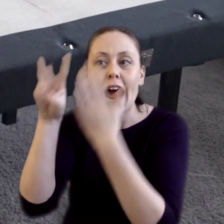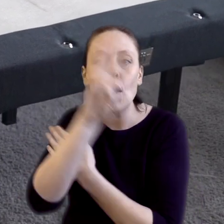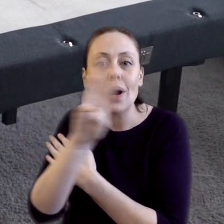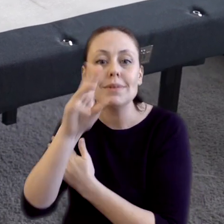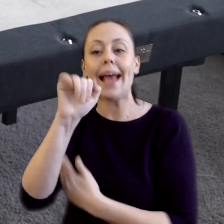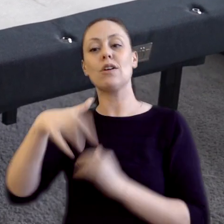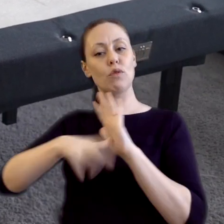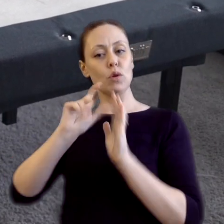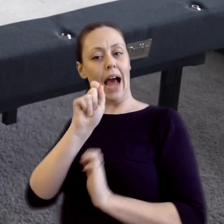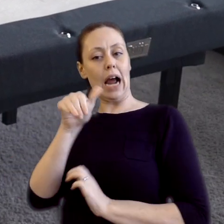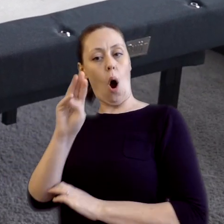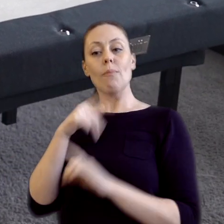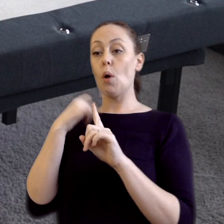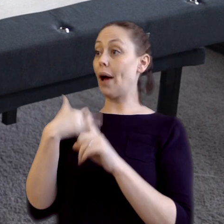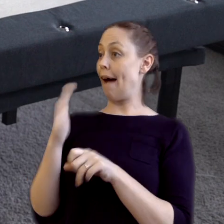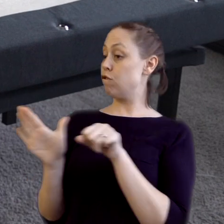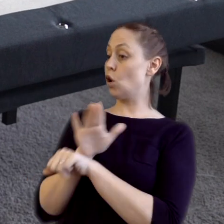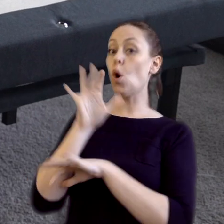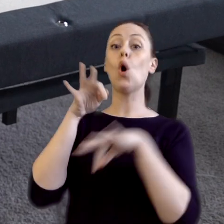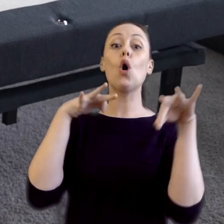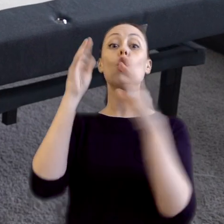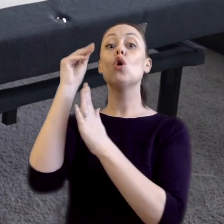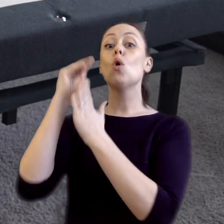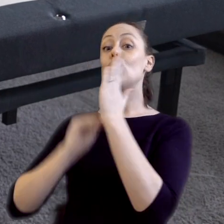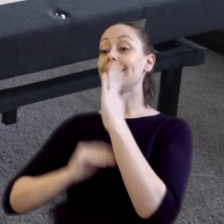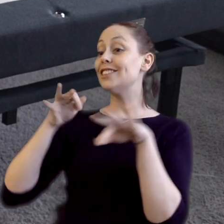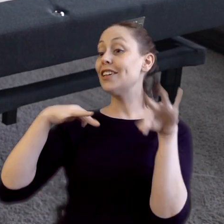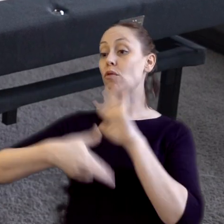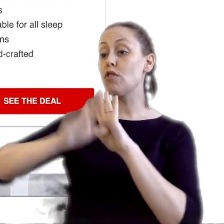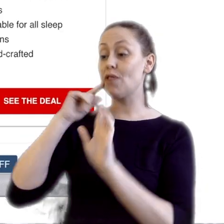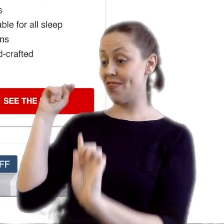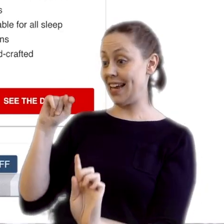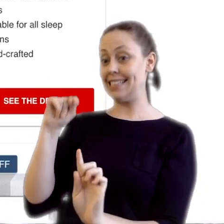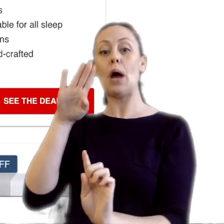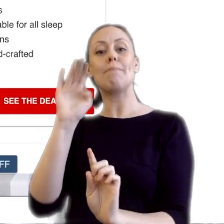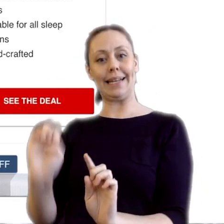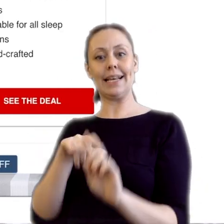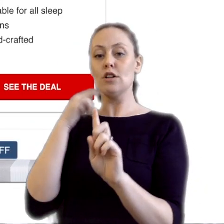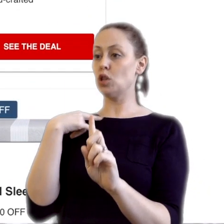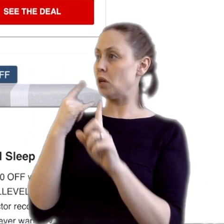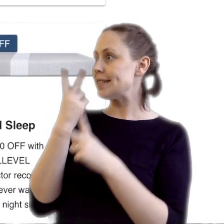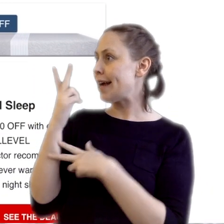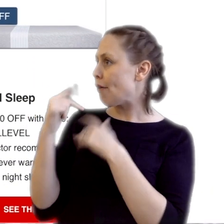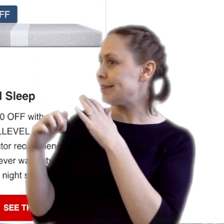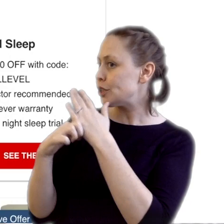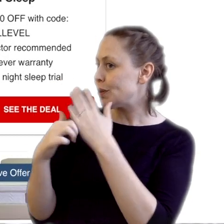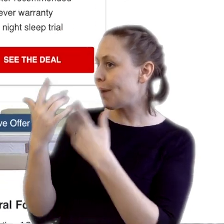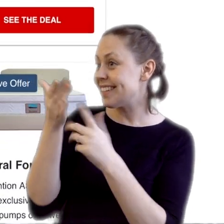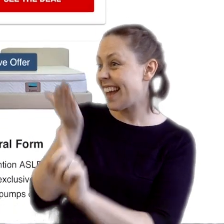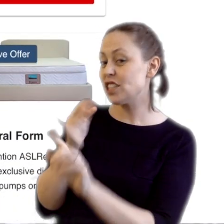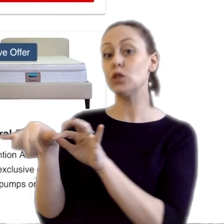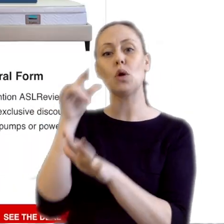aslreviews.com where we'll have a full written review for this base. You'll also find the latest deals and coupons over there,